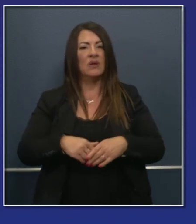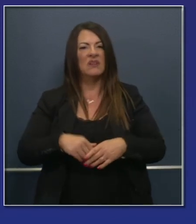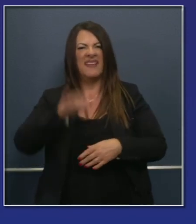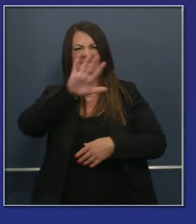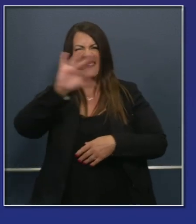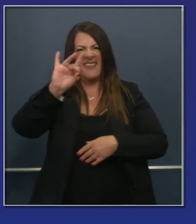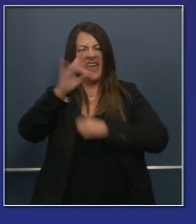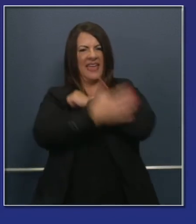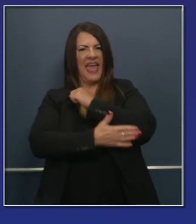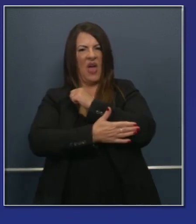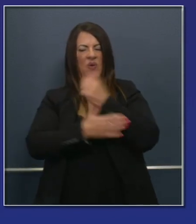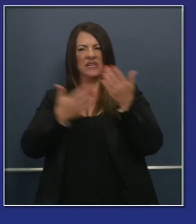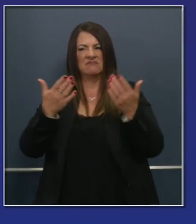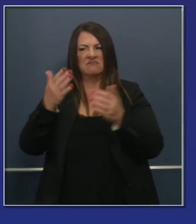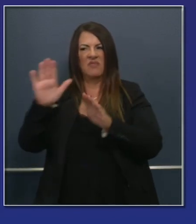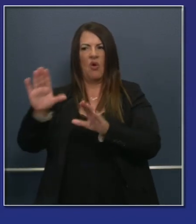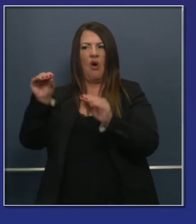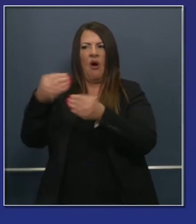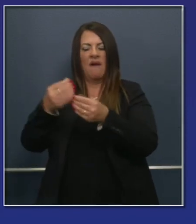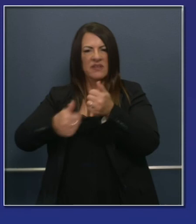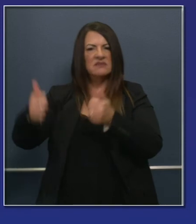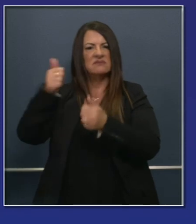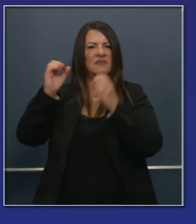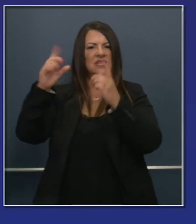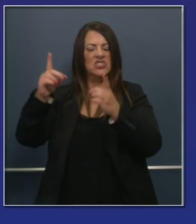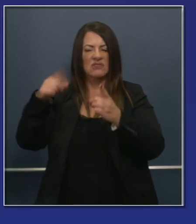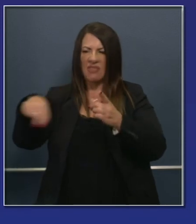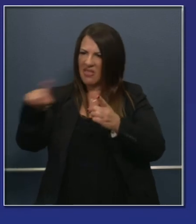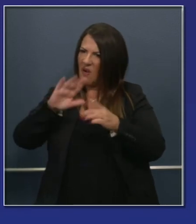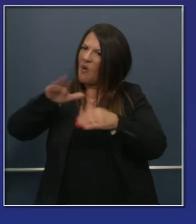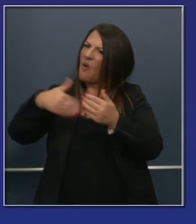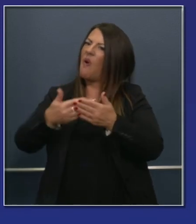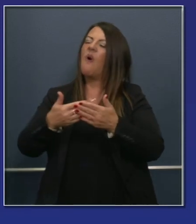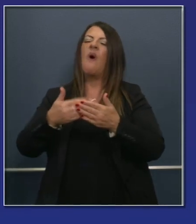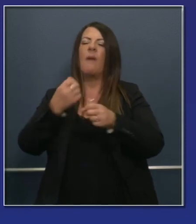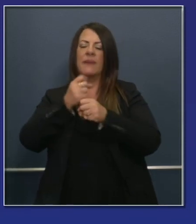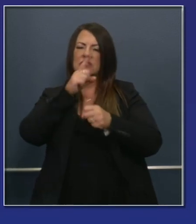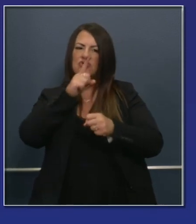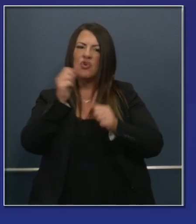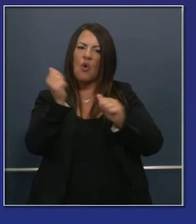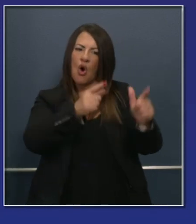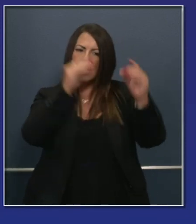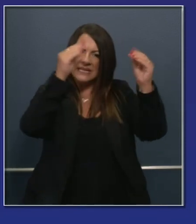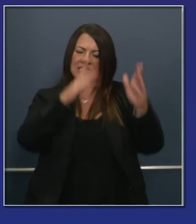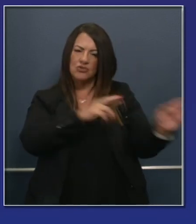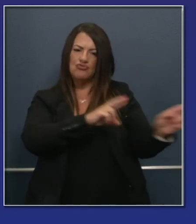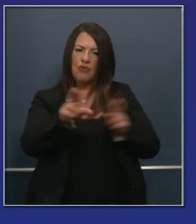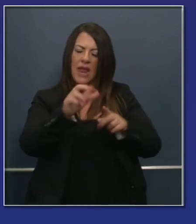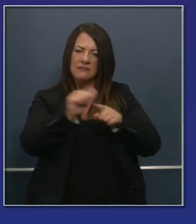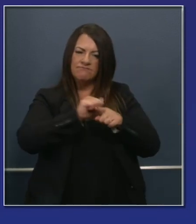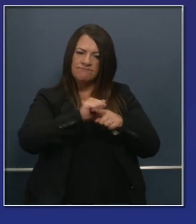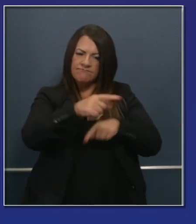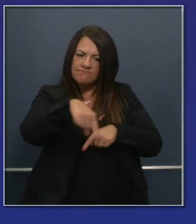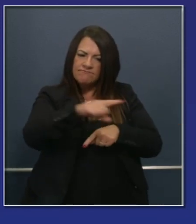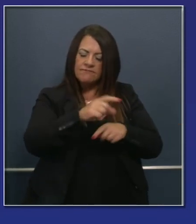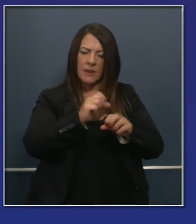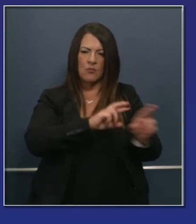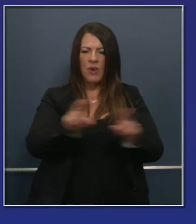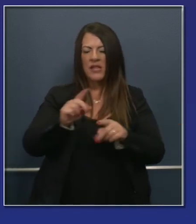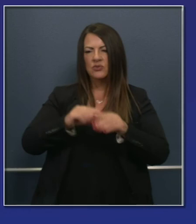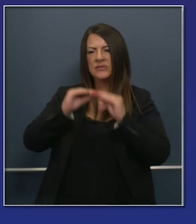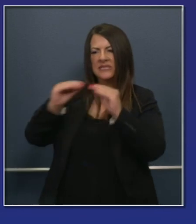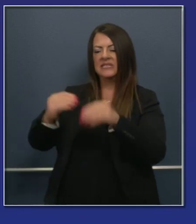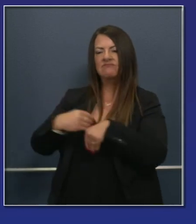of education have stepped up in a big way to help districts with technology and training. Four of these counties, Kern, Orange, San